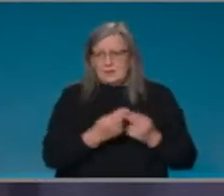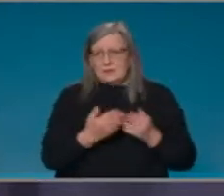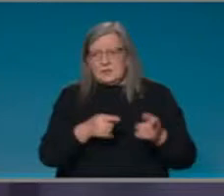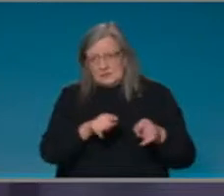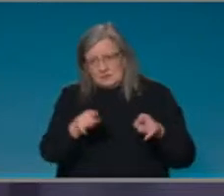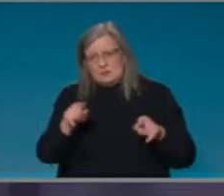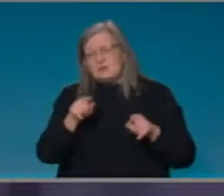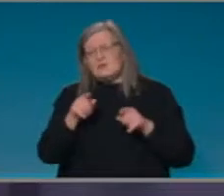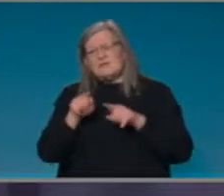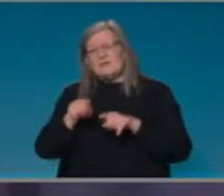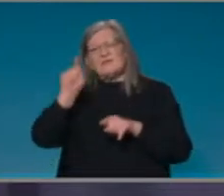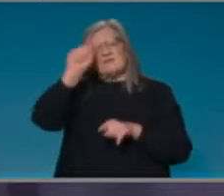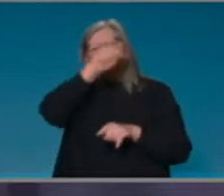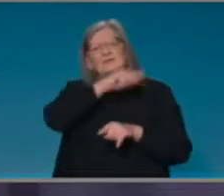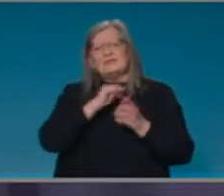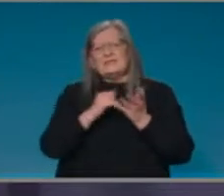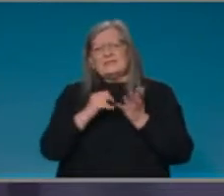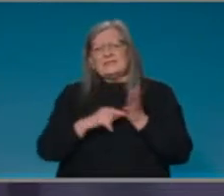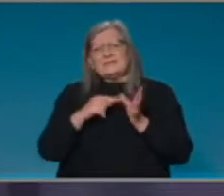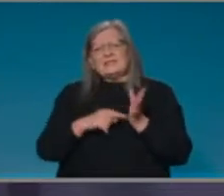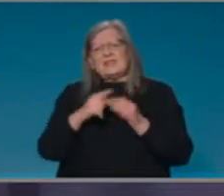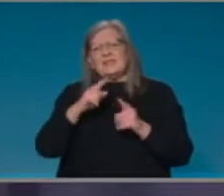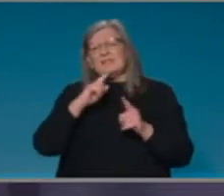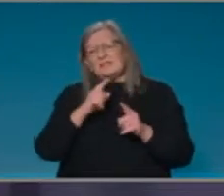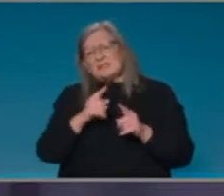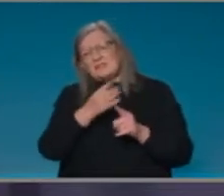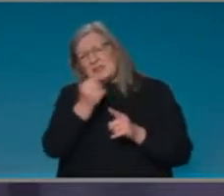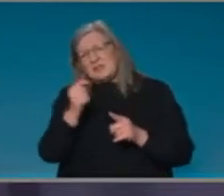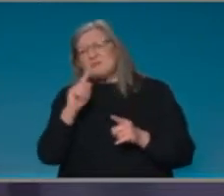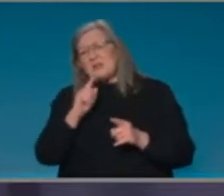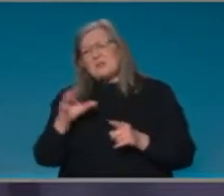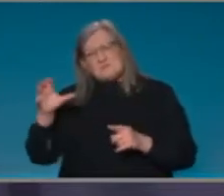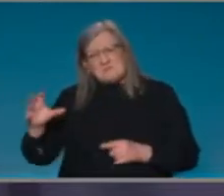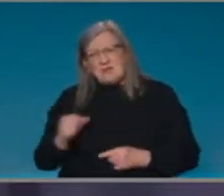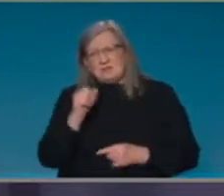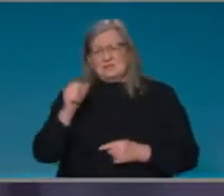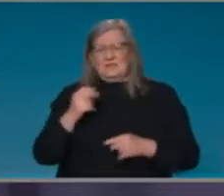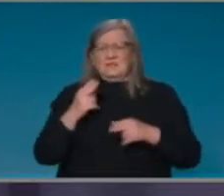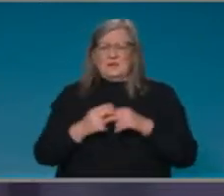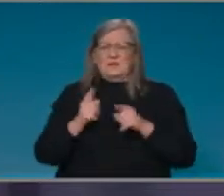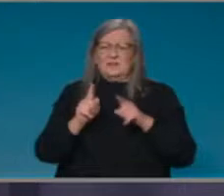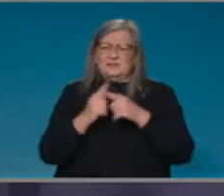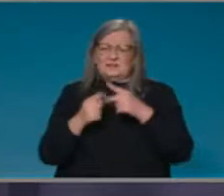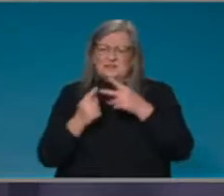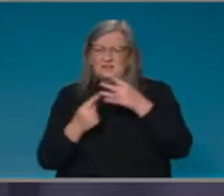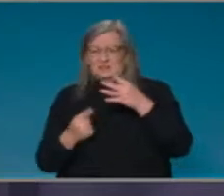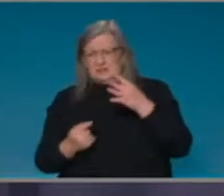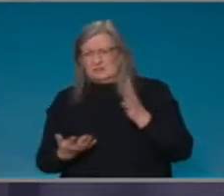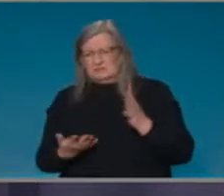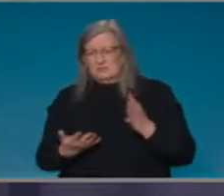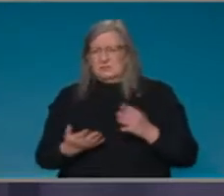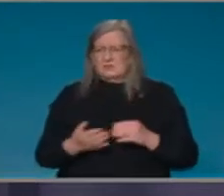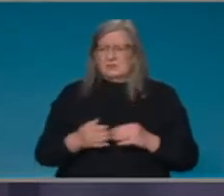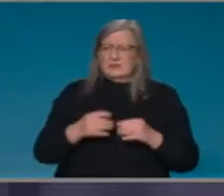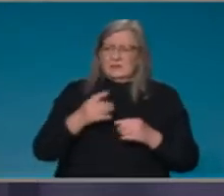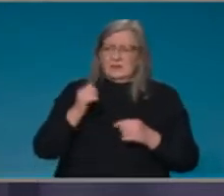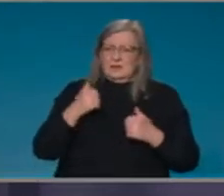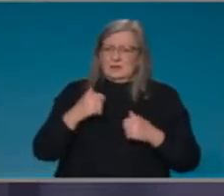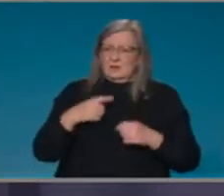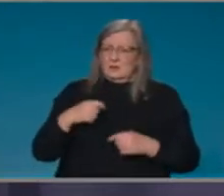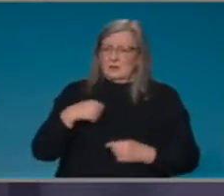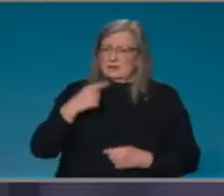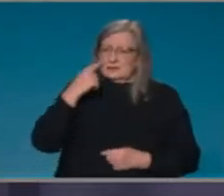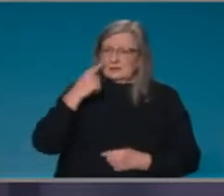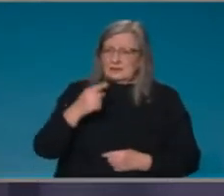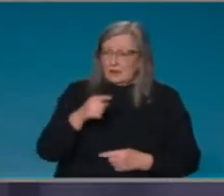follow suit very, very quickly. Um, we've, in some ways perhaps we've, we've seen the success in aged care and